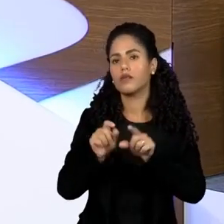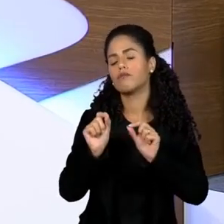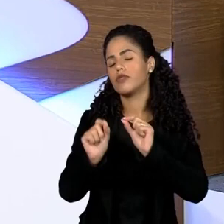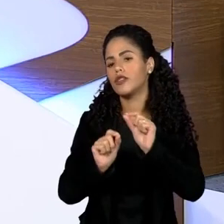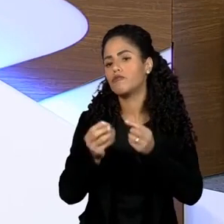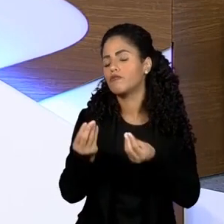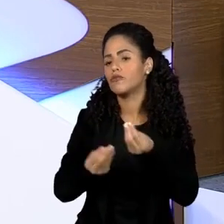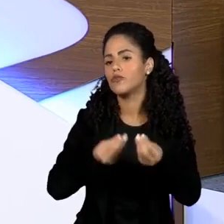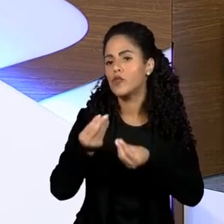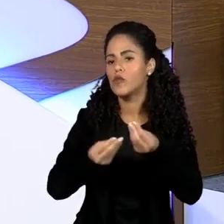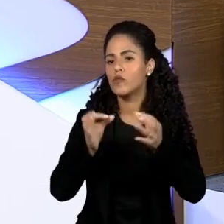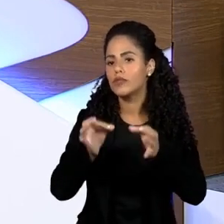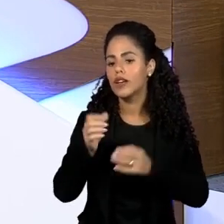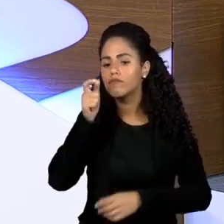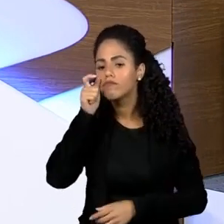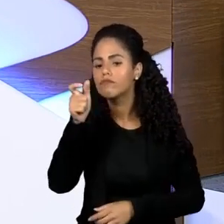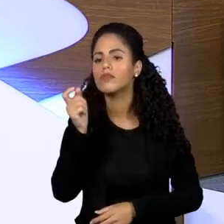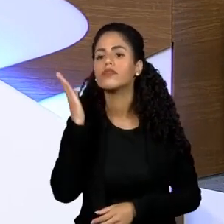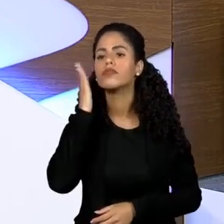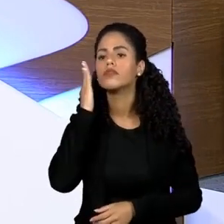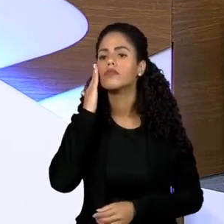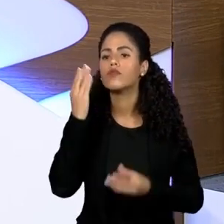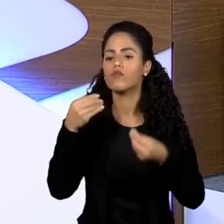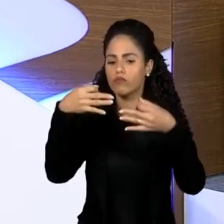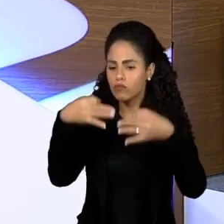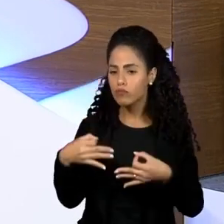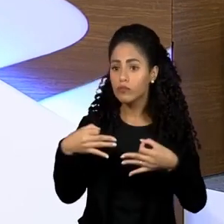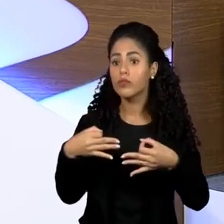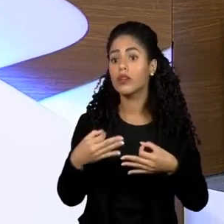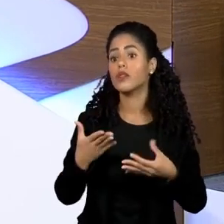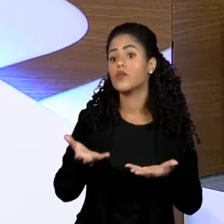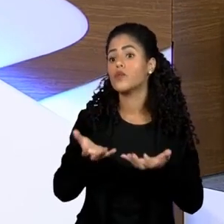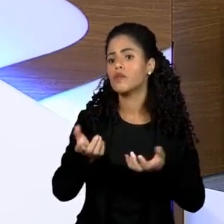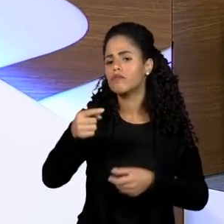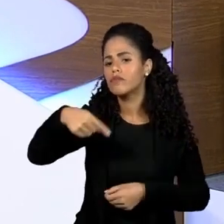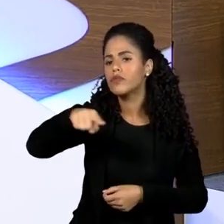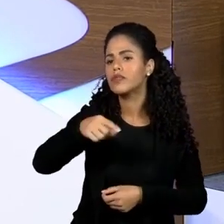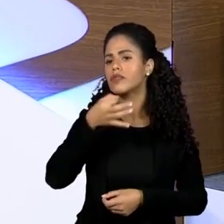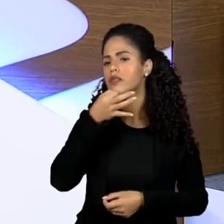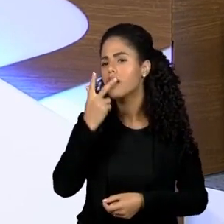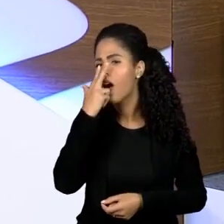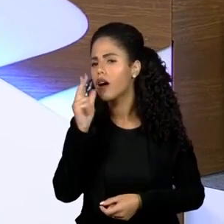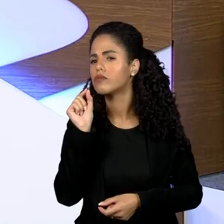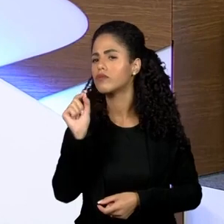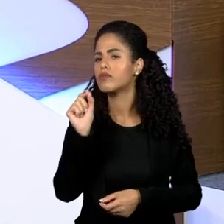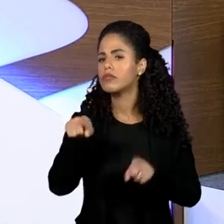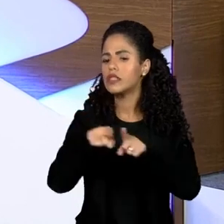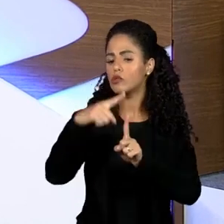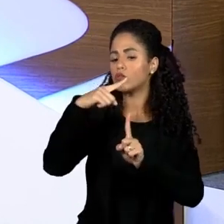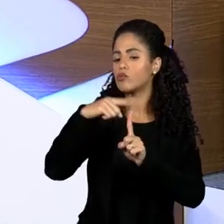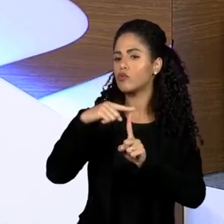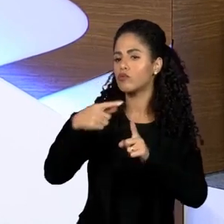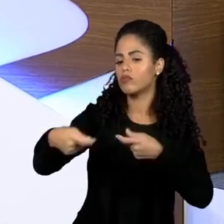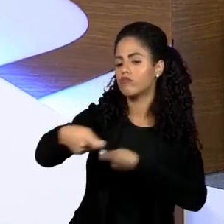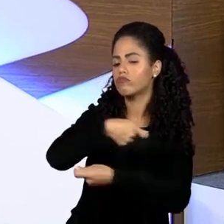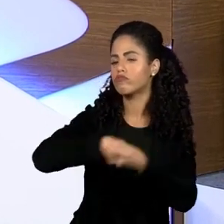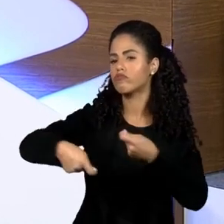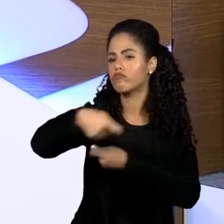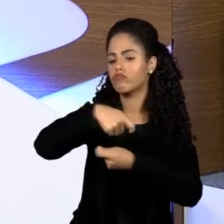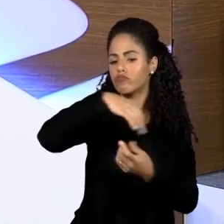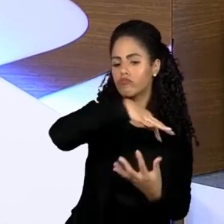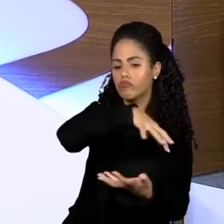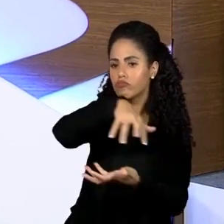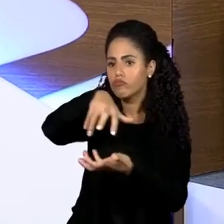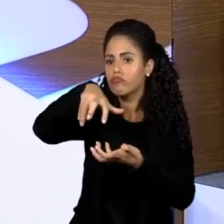interested in knowing the definition, I wanted to know what you think of the relationship of this economic model with the